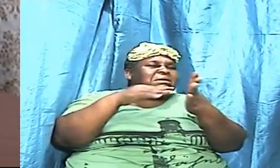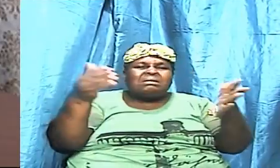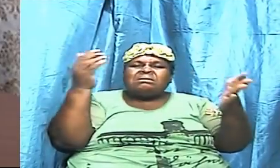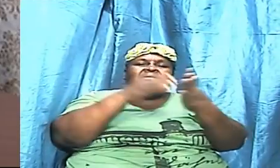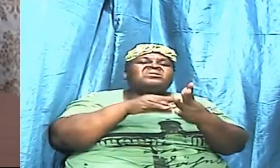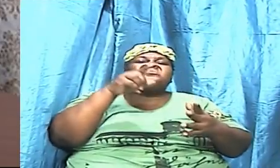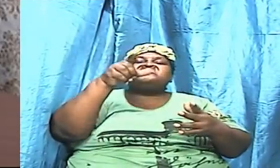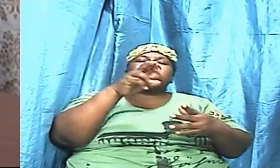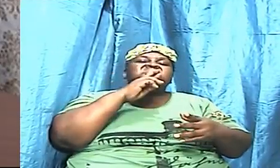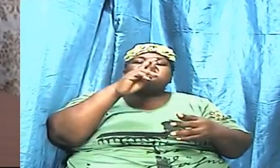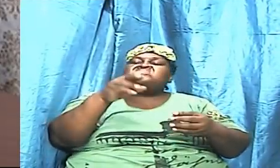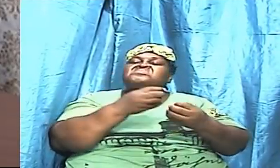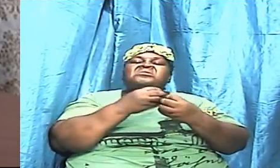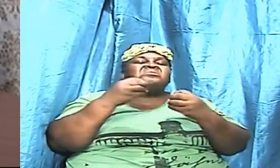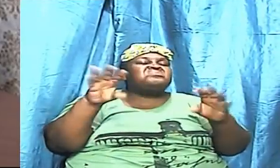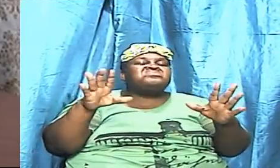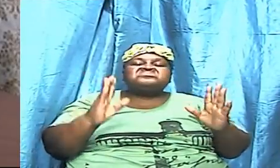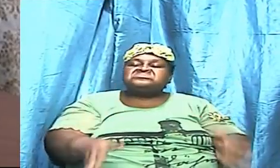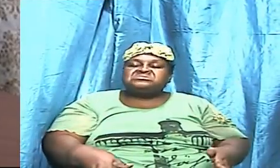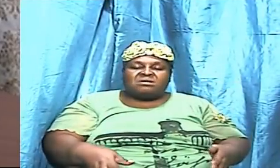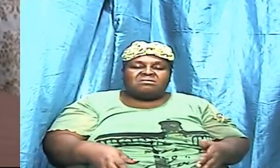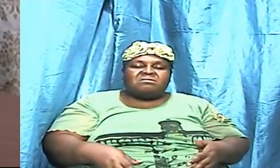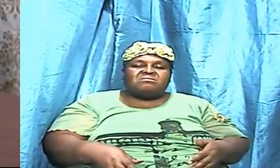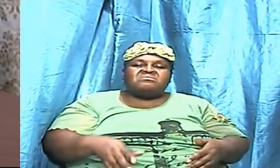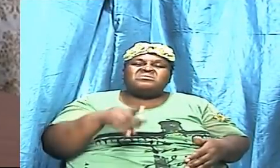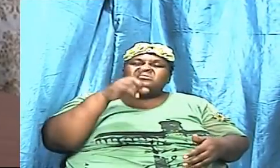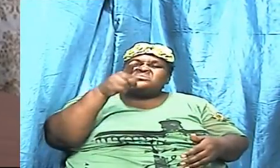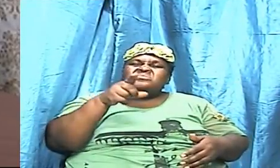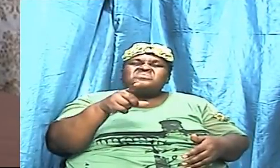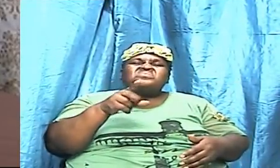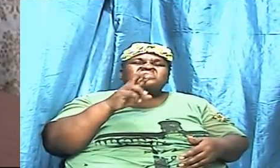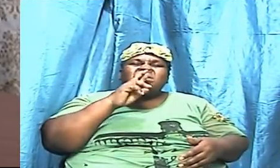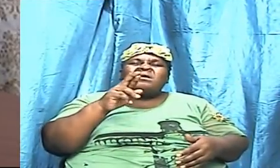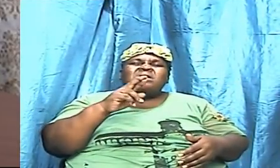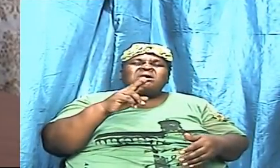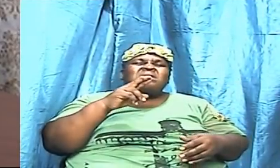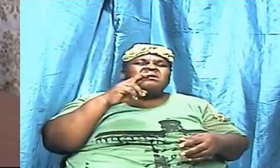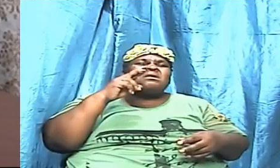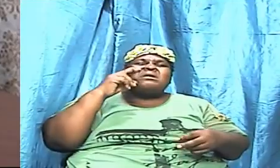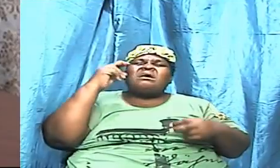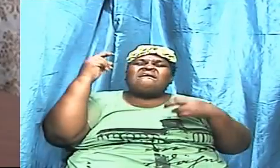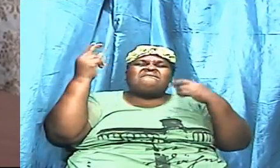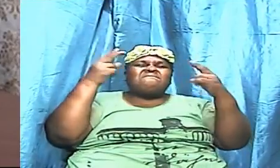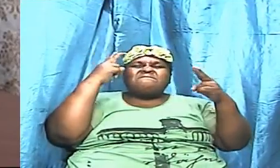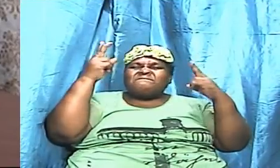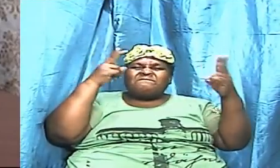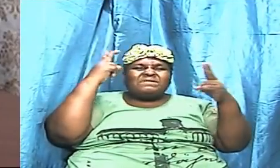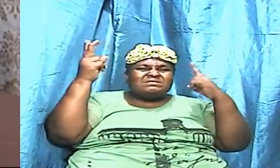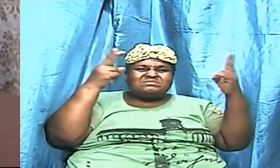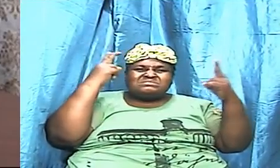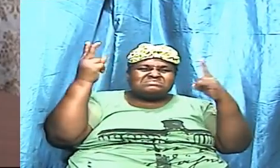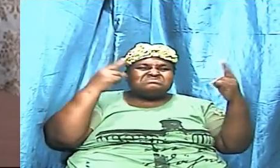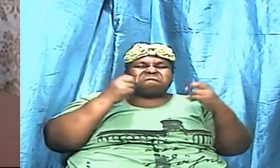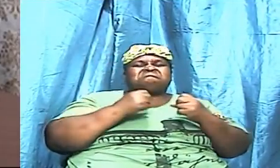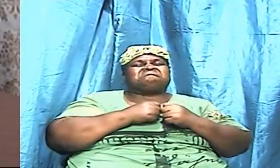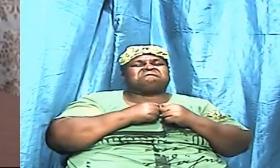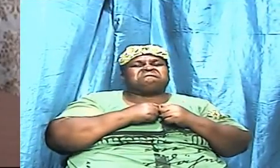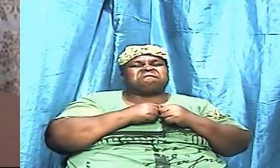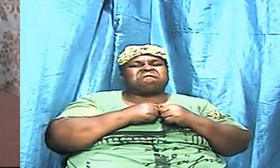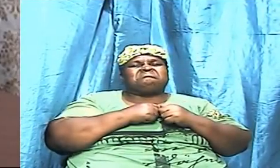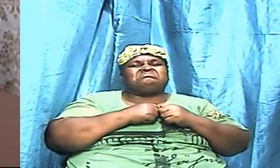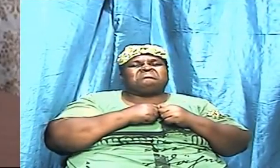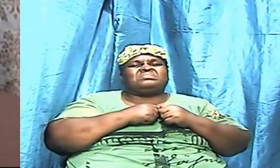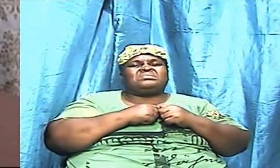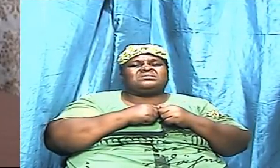a loser you are a victim and he is going to put that young